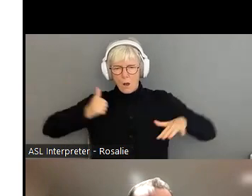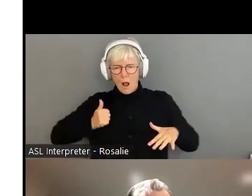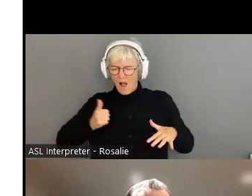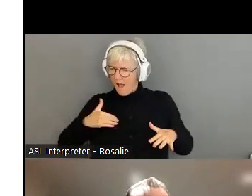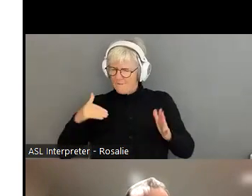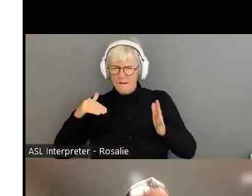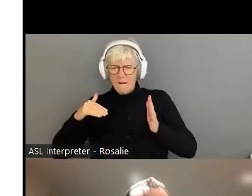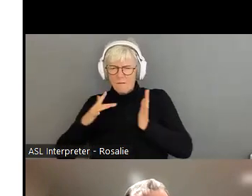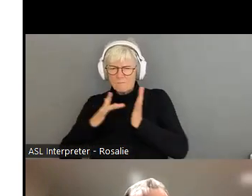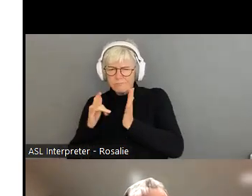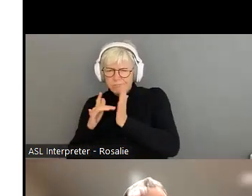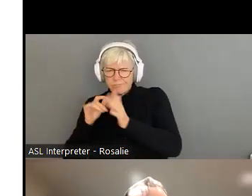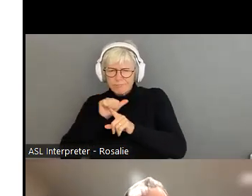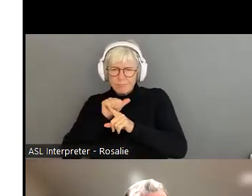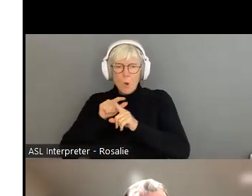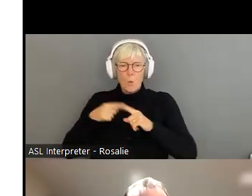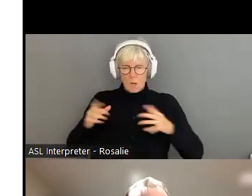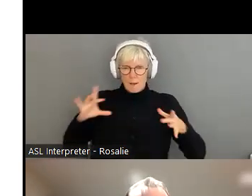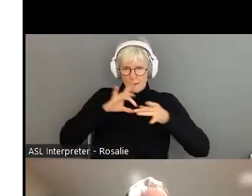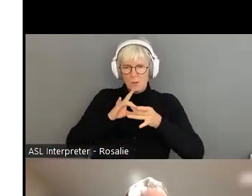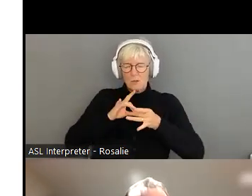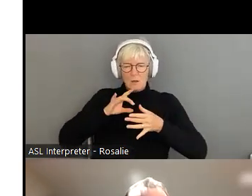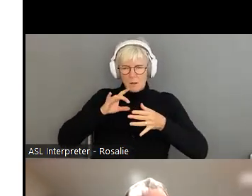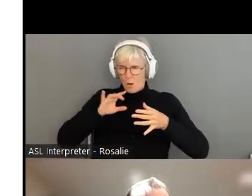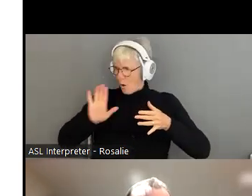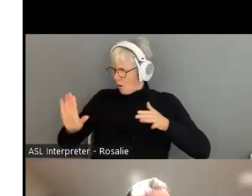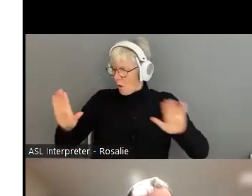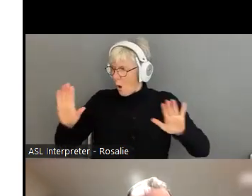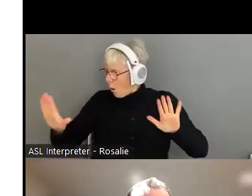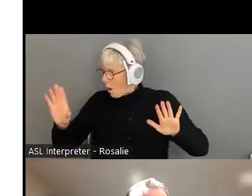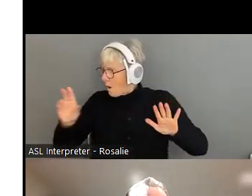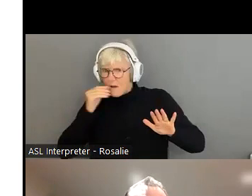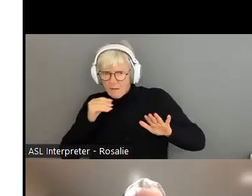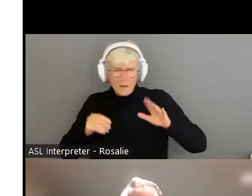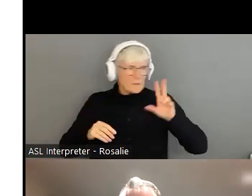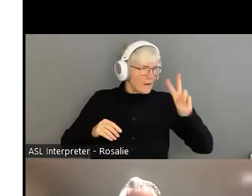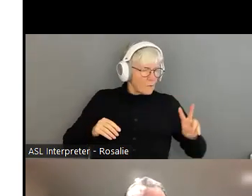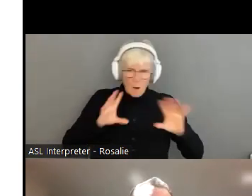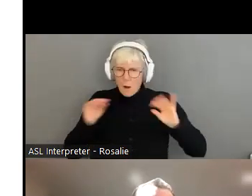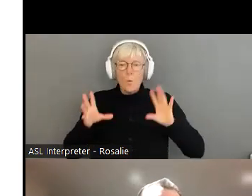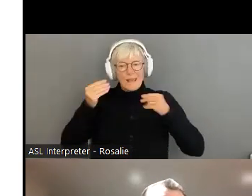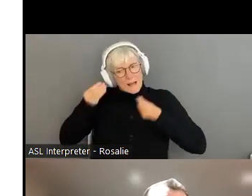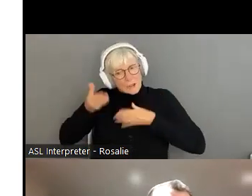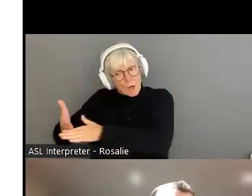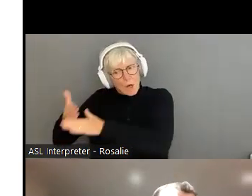where we link information or intelligence together and we're able to share that information with international law enforcement agencies.